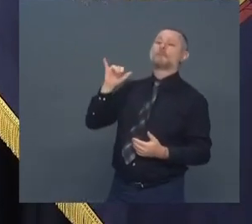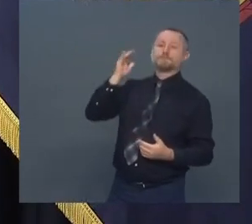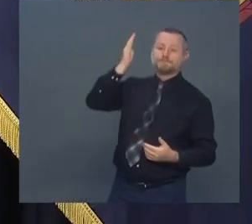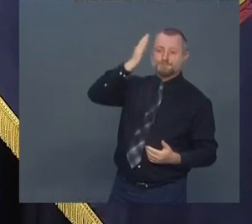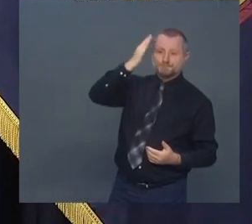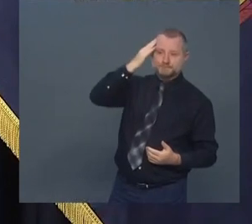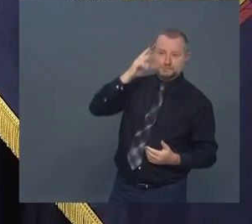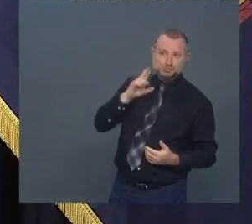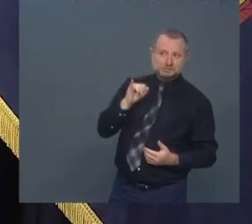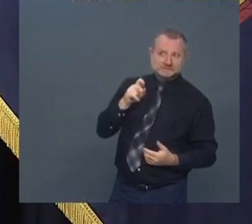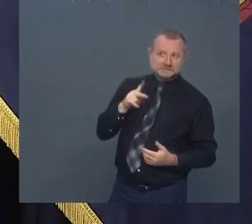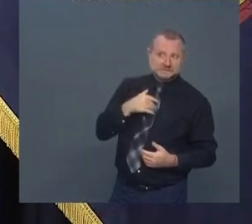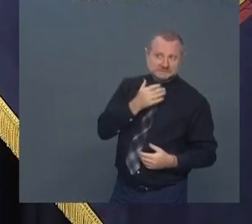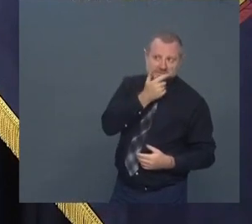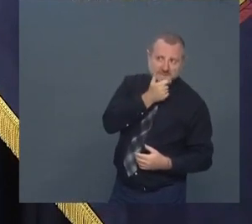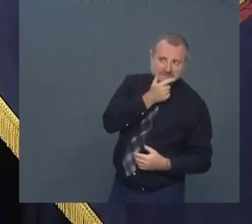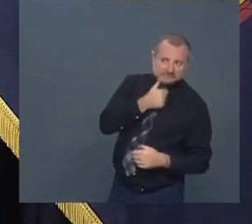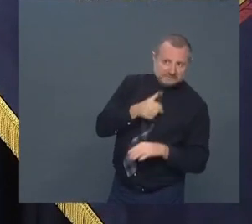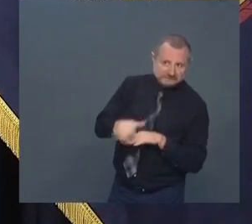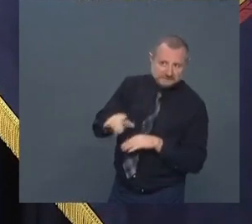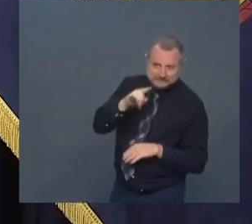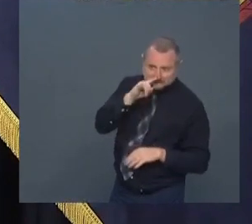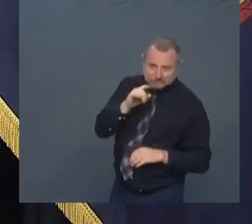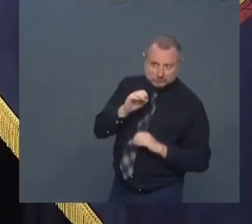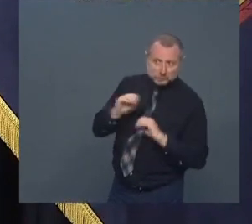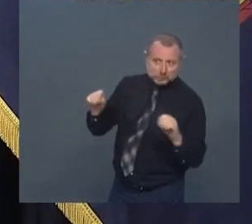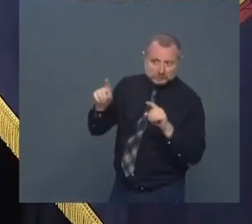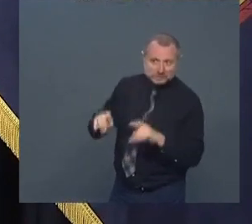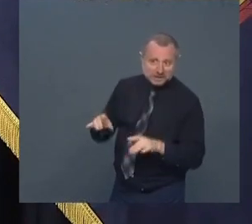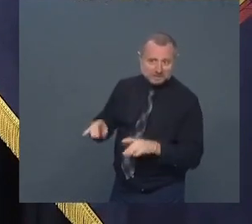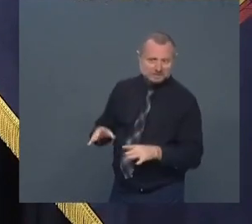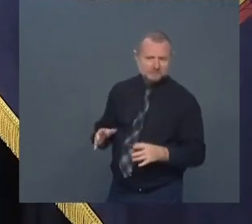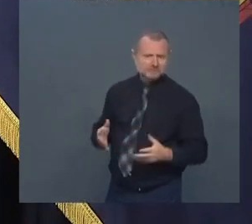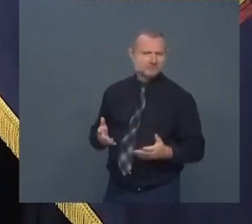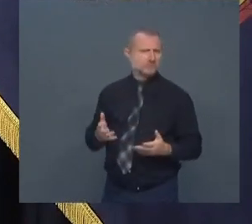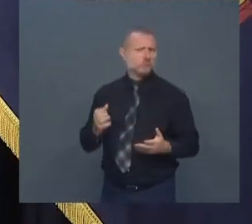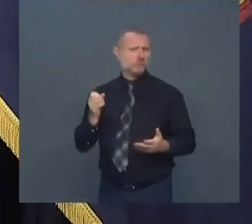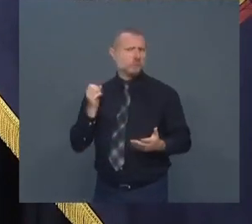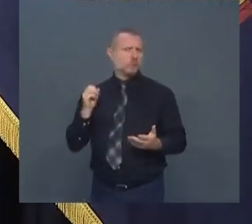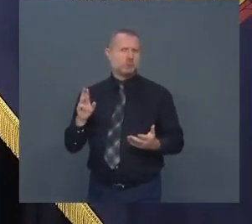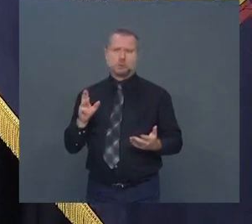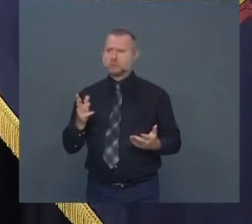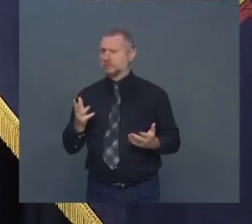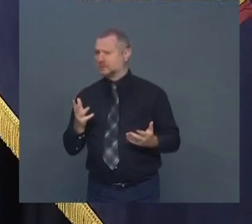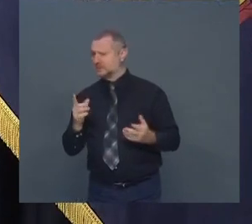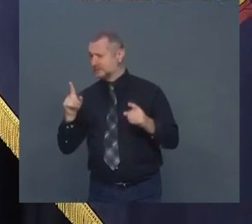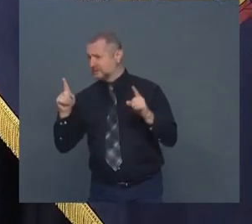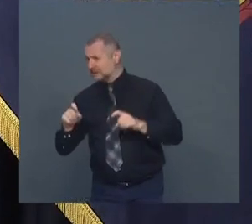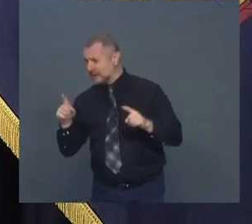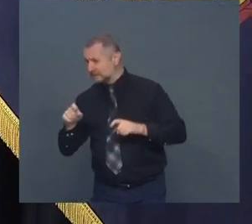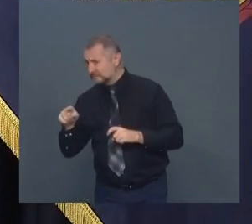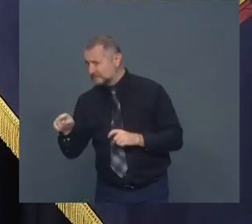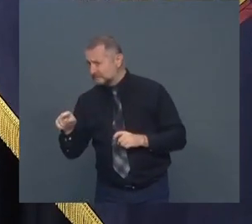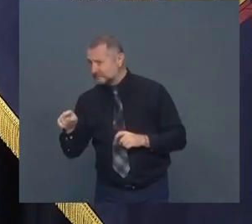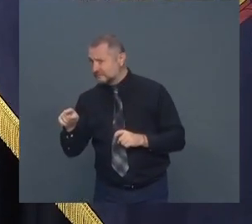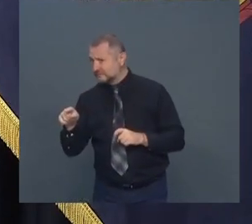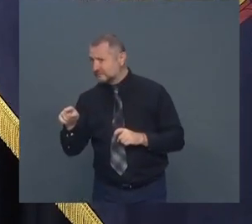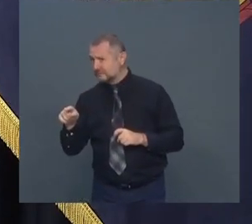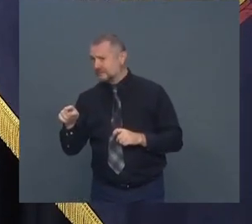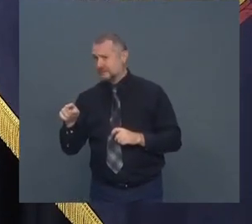and if there are no tests or if the tests are not the number of tests that were represented to be